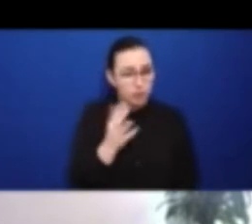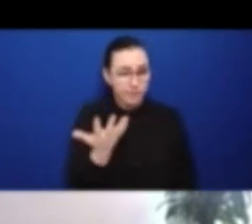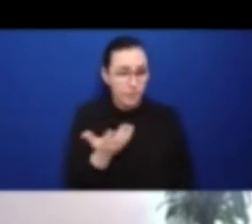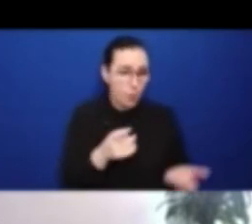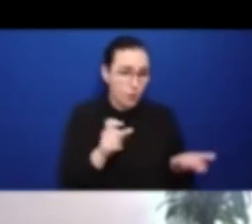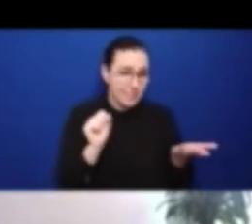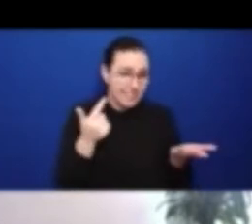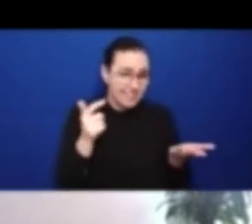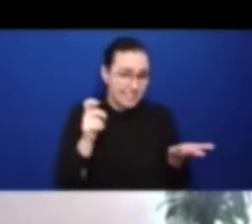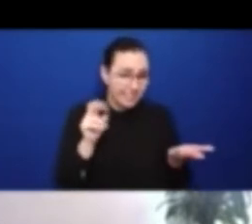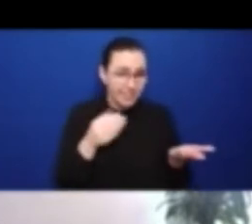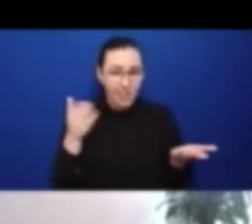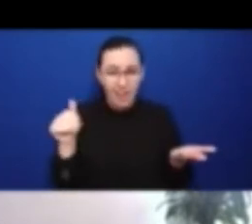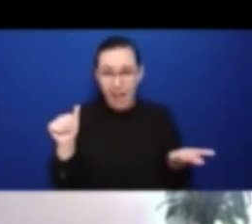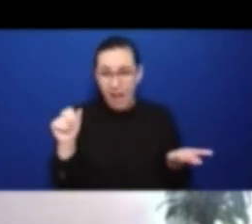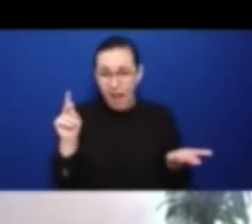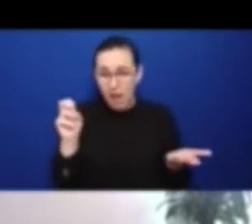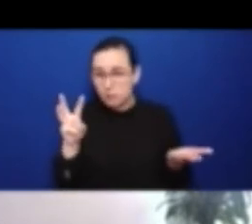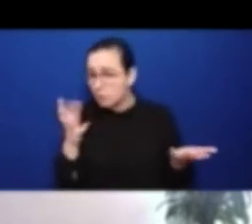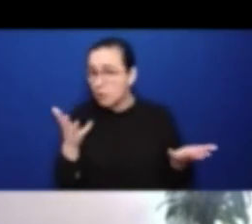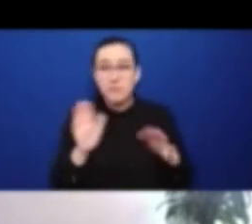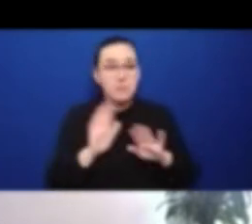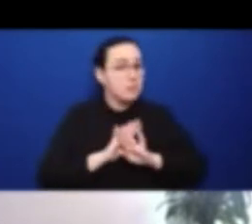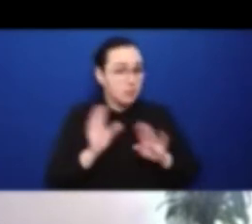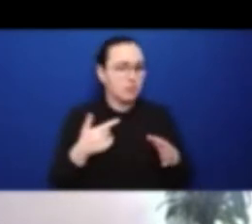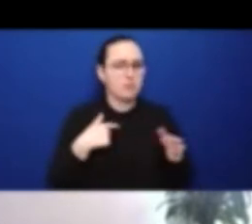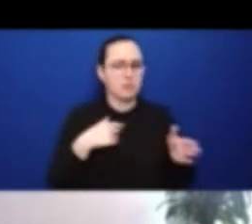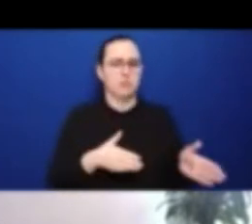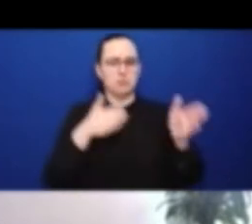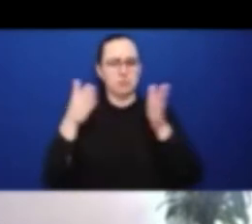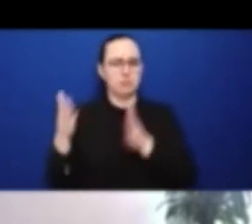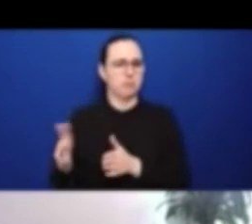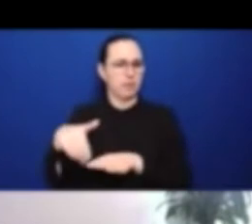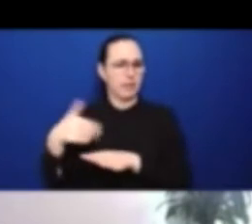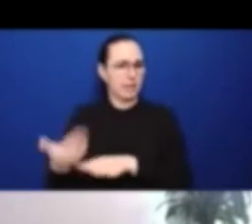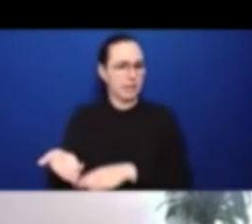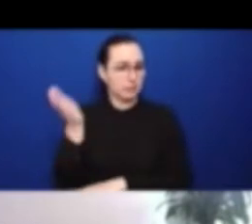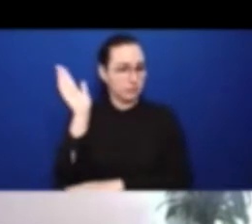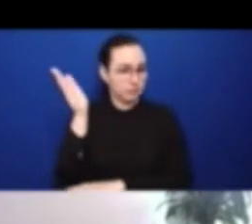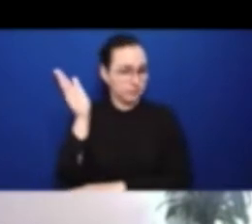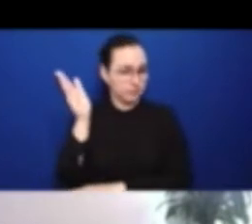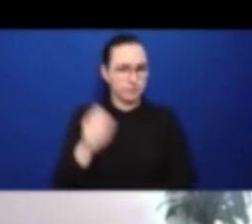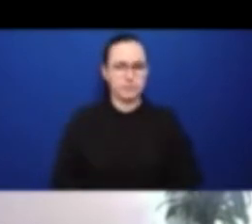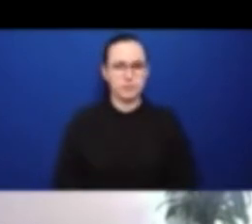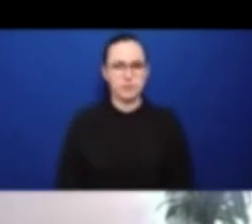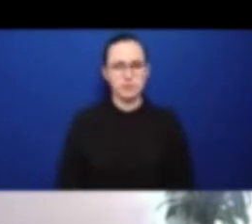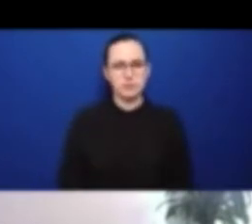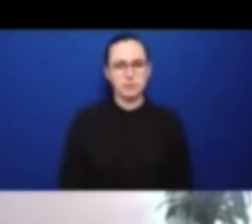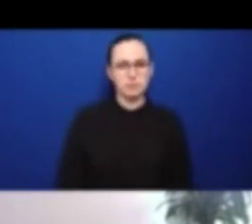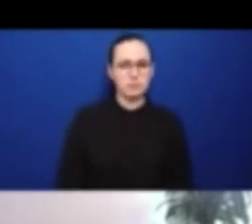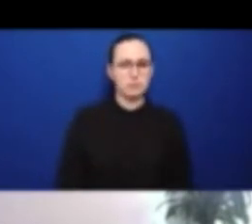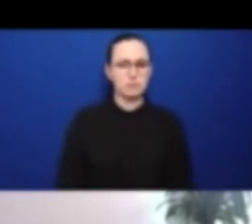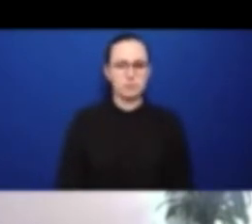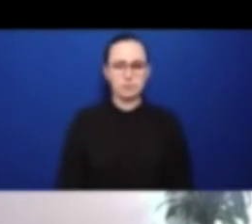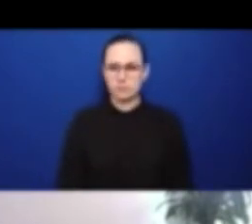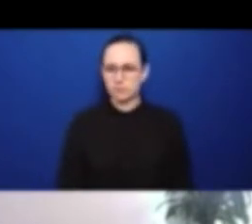next portion of the meeting. You can also use the chat, if you